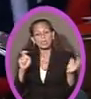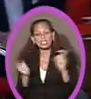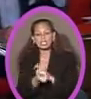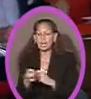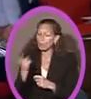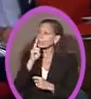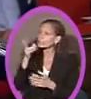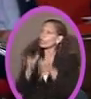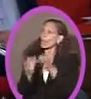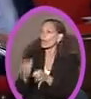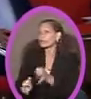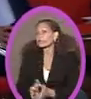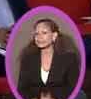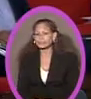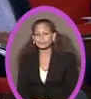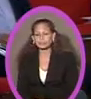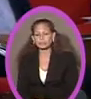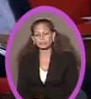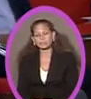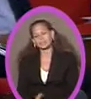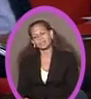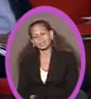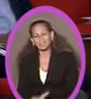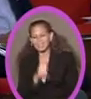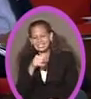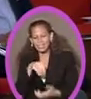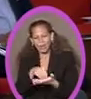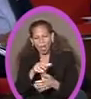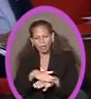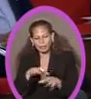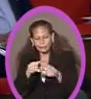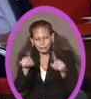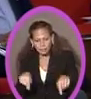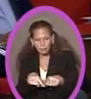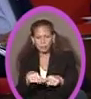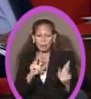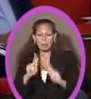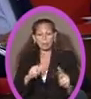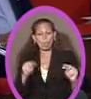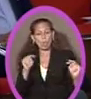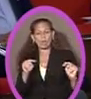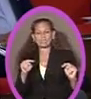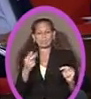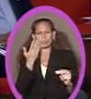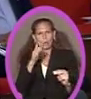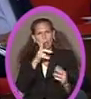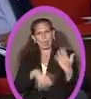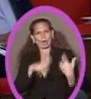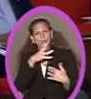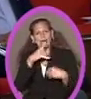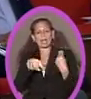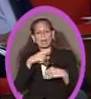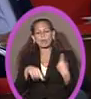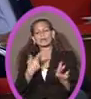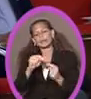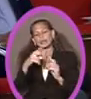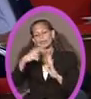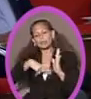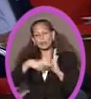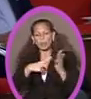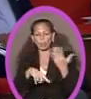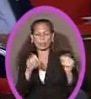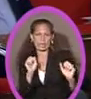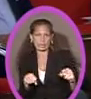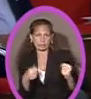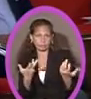in court. That's not on the script. But because there are people watching who wouldn't know what I'm referring to, I'll try to read through what I can.